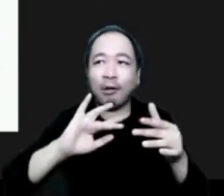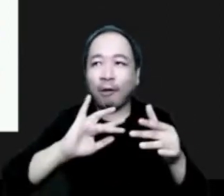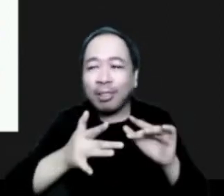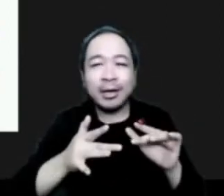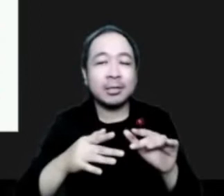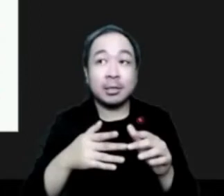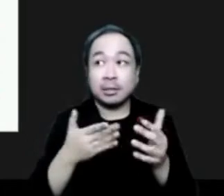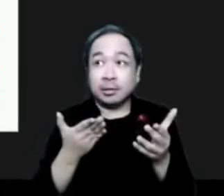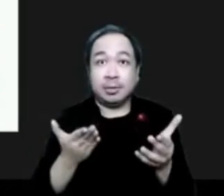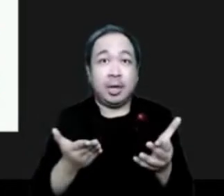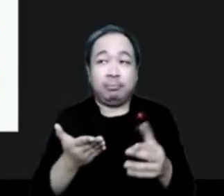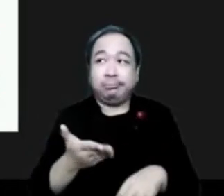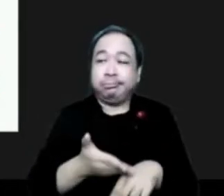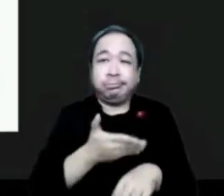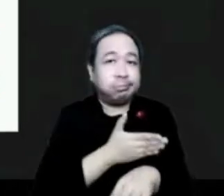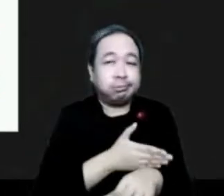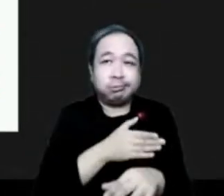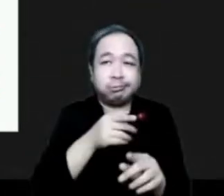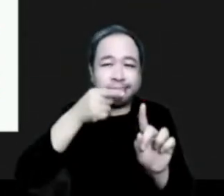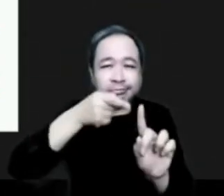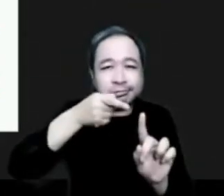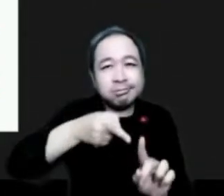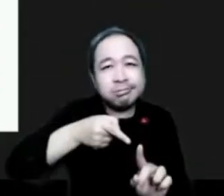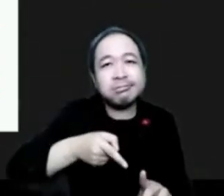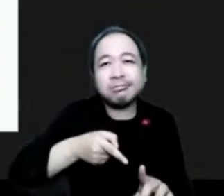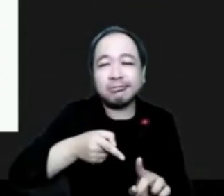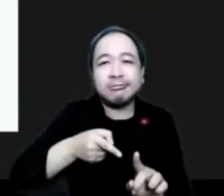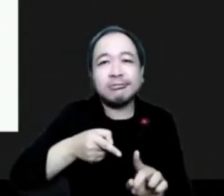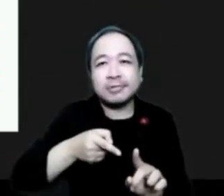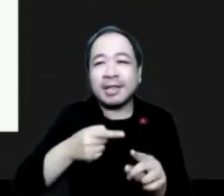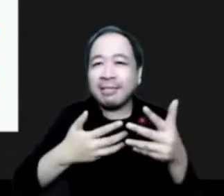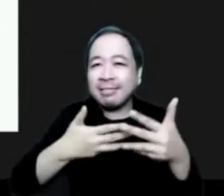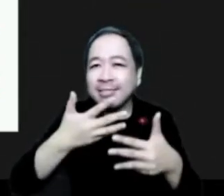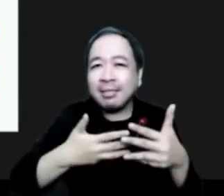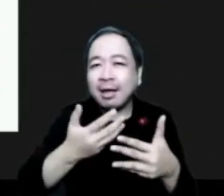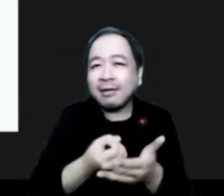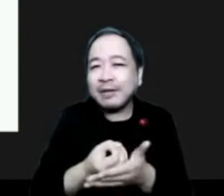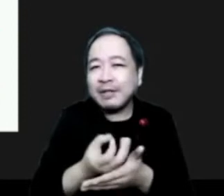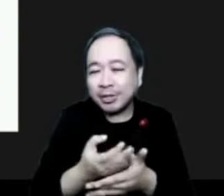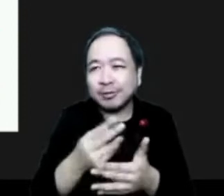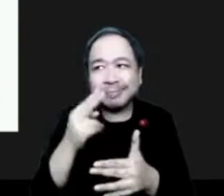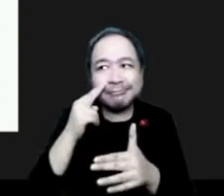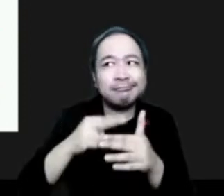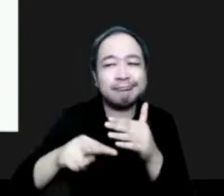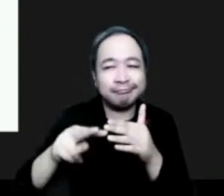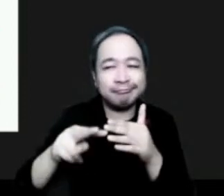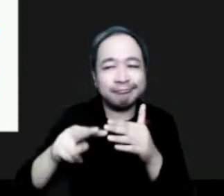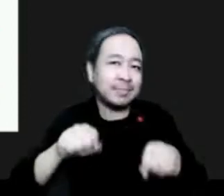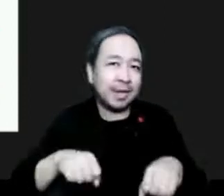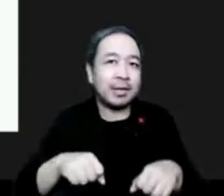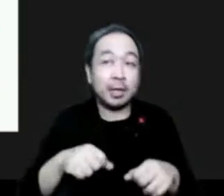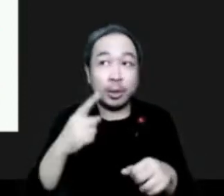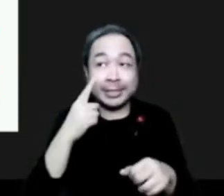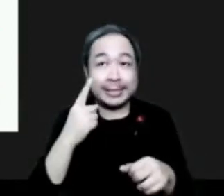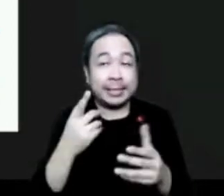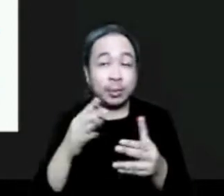providing accurate environments for tradition. However, there are always some issues and space for improvement, especially related to the